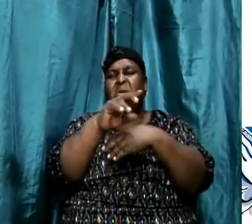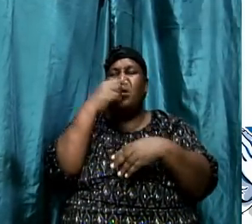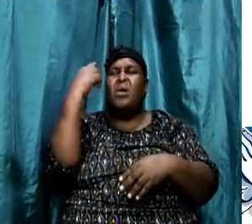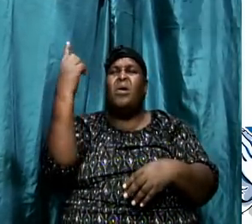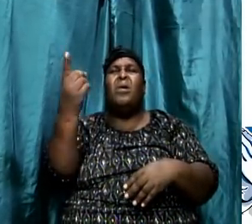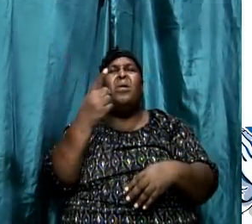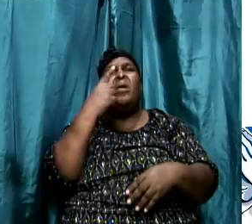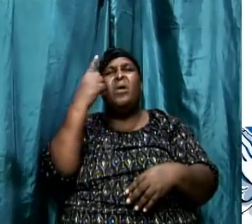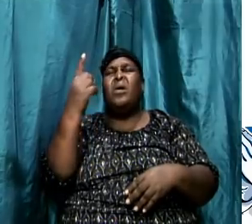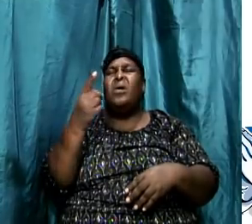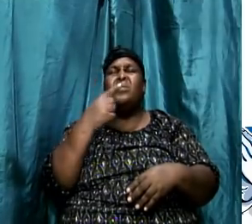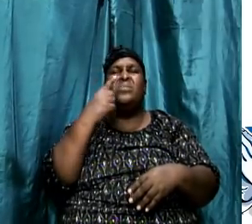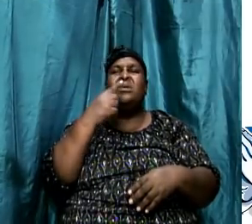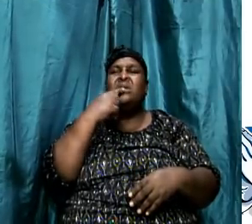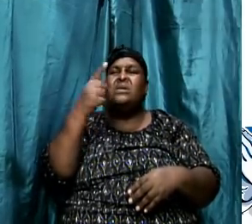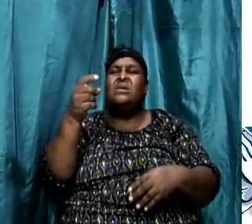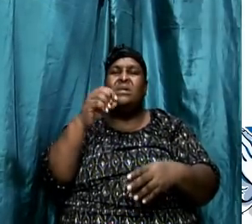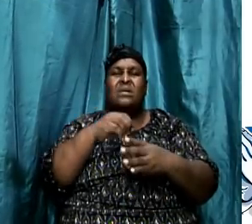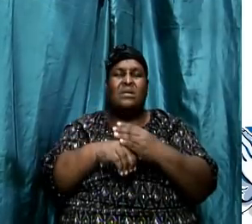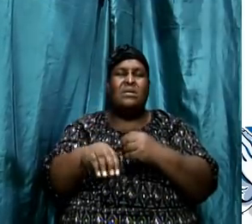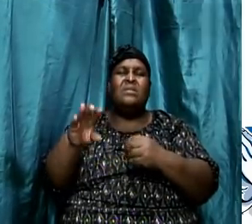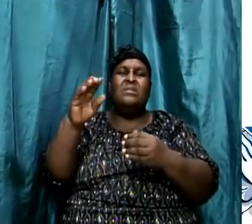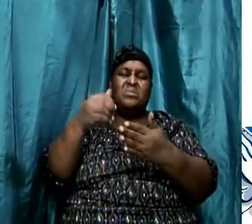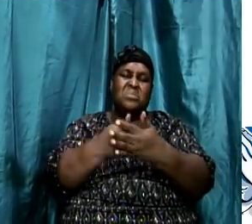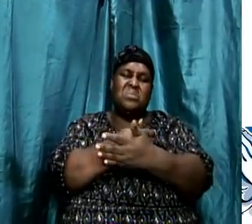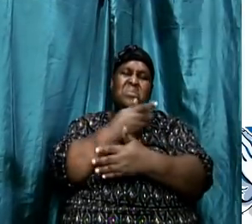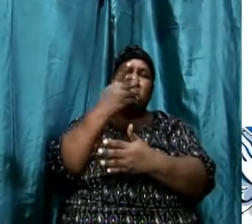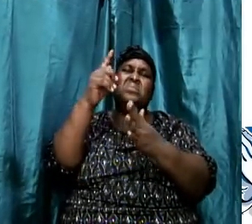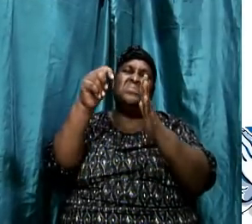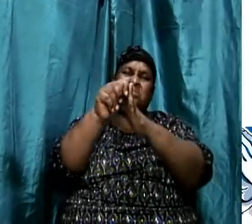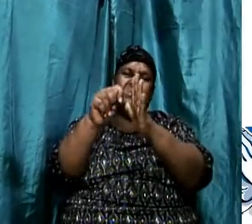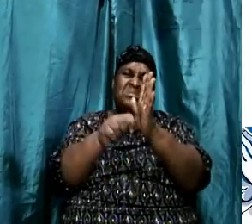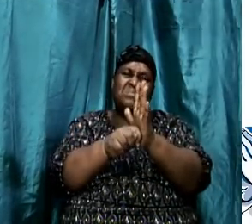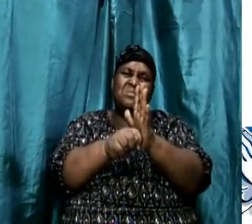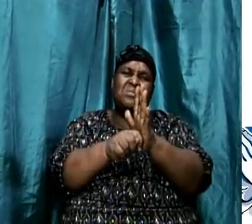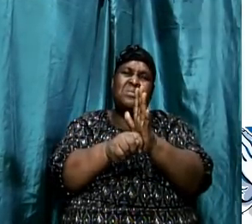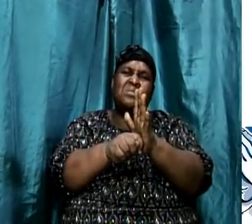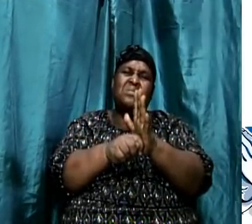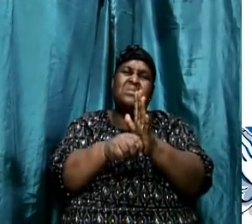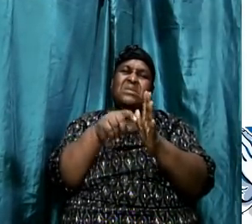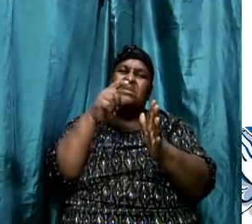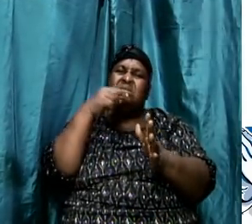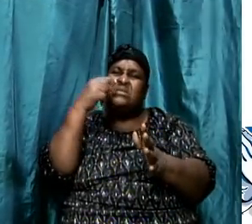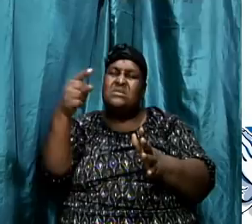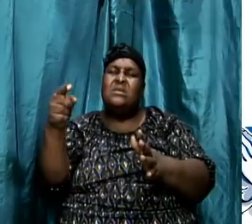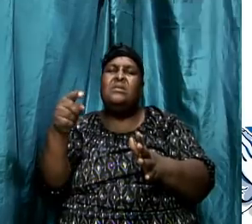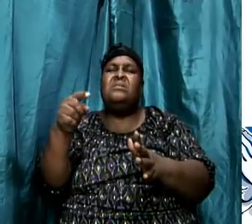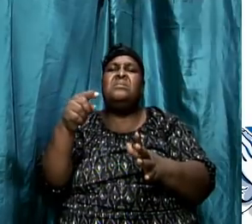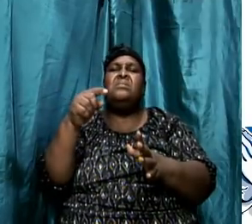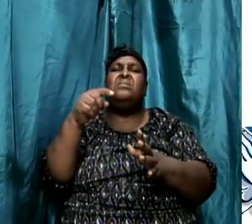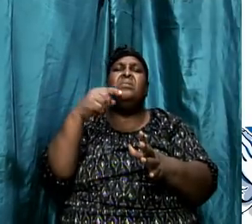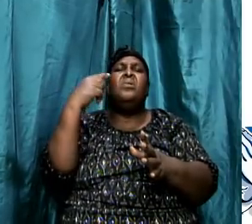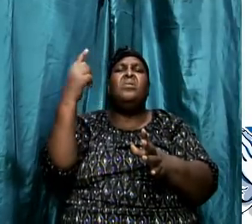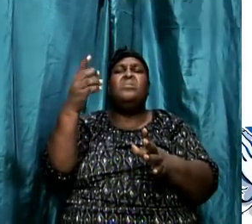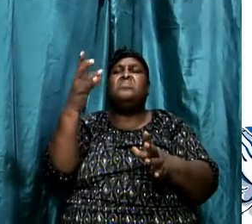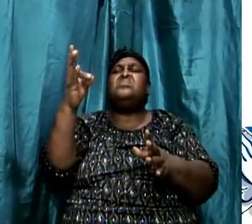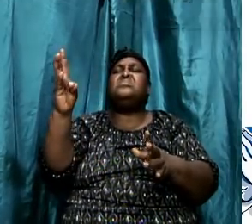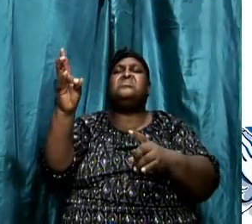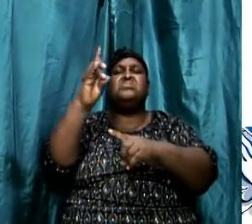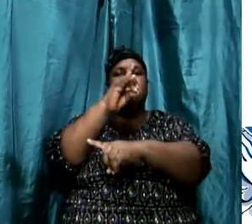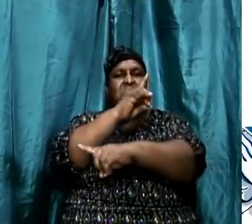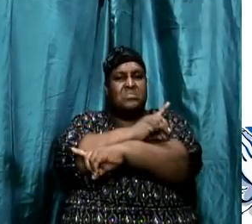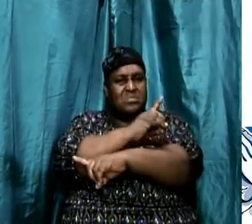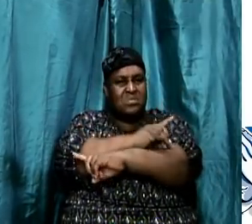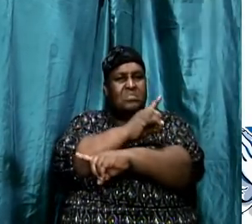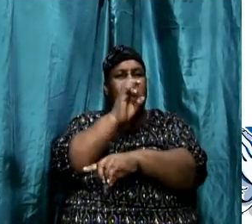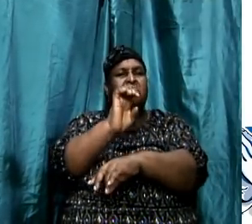refers in the New Testament to the seventh-day sabbat. So in a similar thing we have to take the specific statement itself, the immediate context which